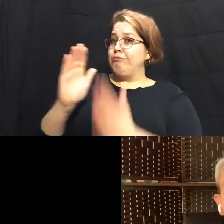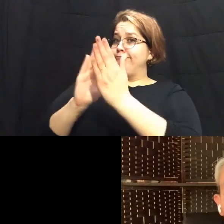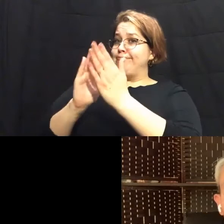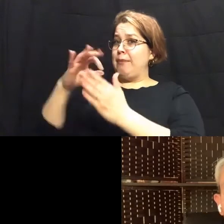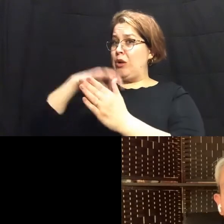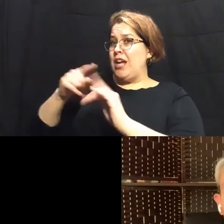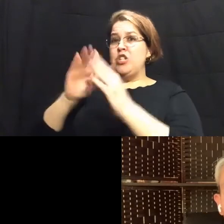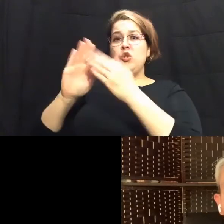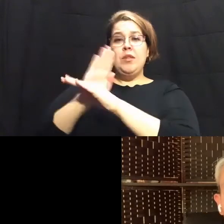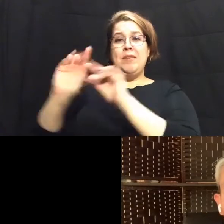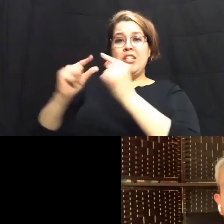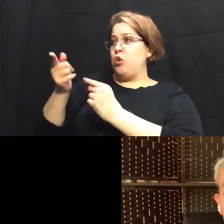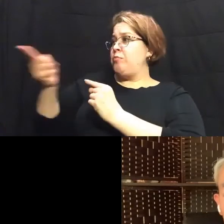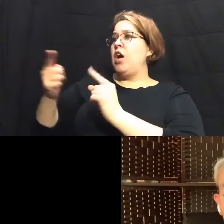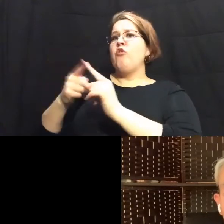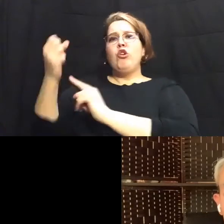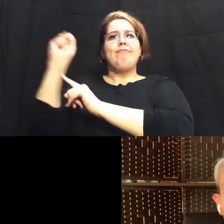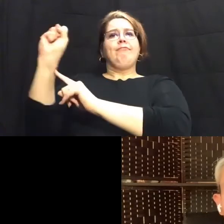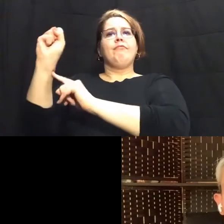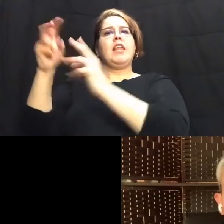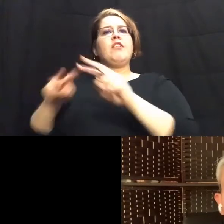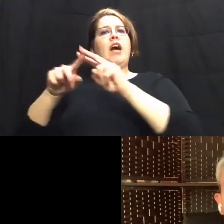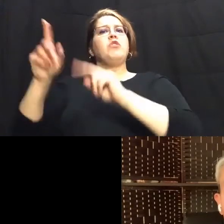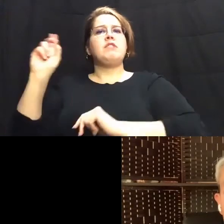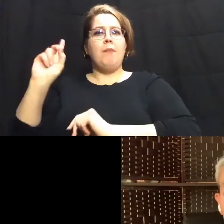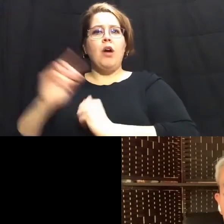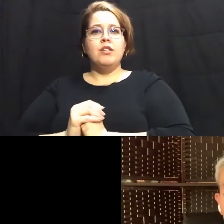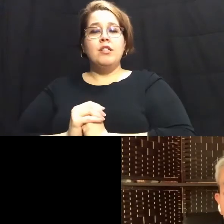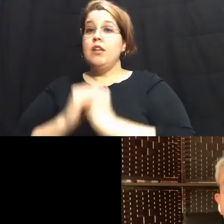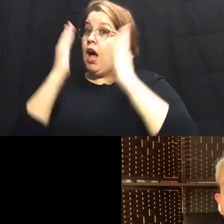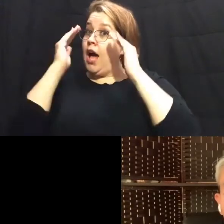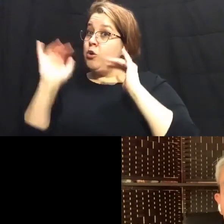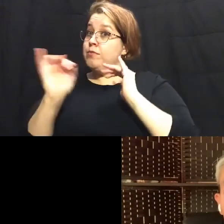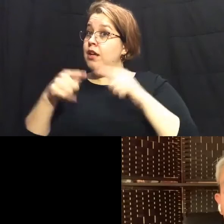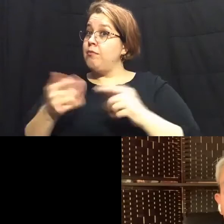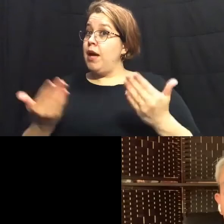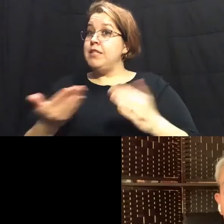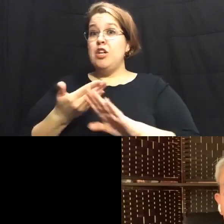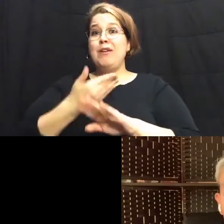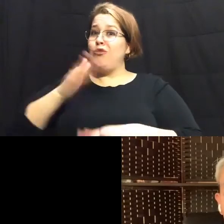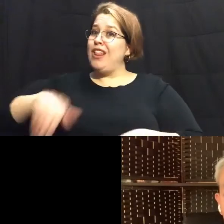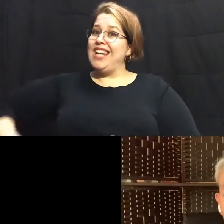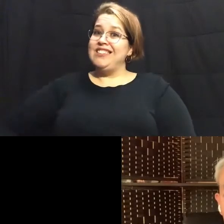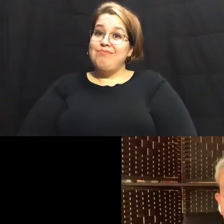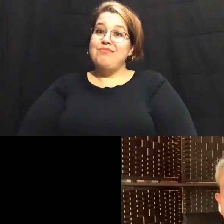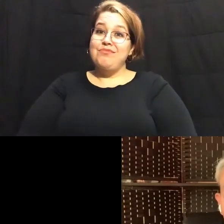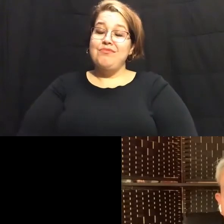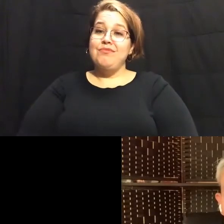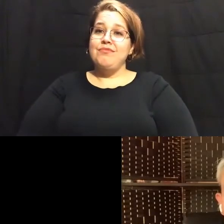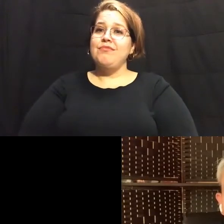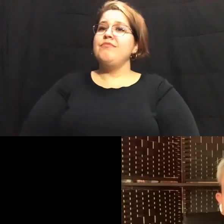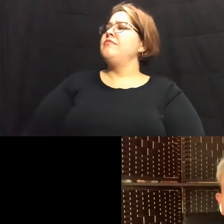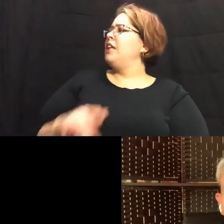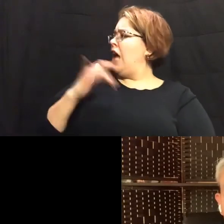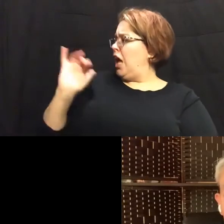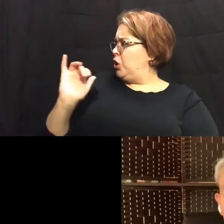in that area for standing up for the values of democracy i hope we do the same here before it's too late i agree and